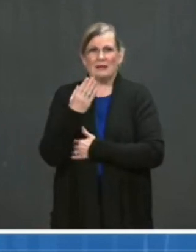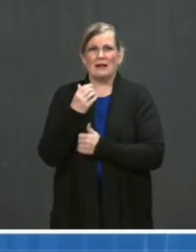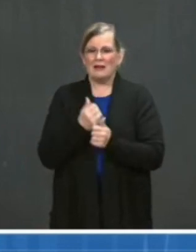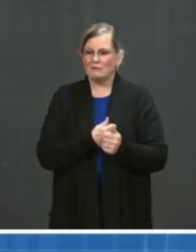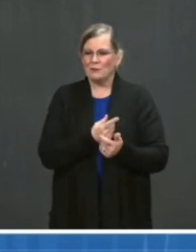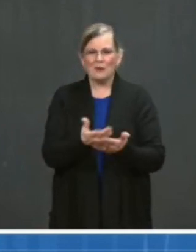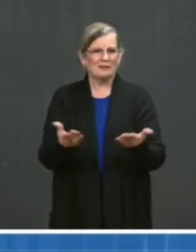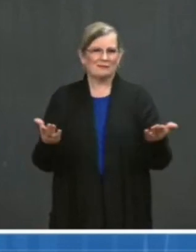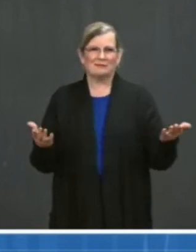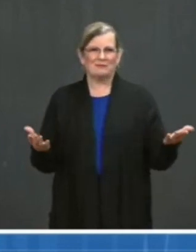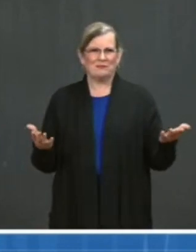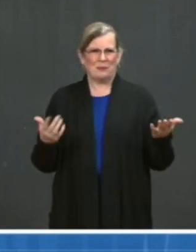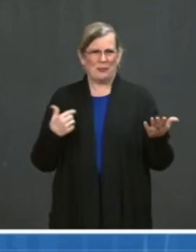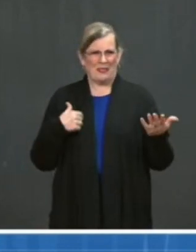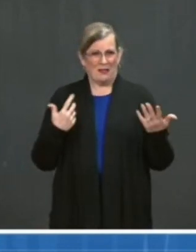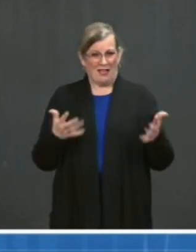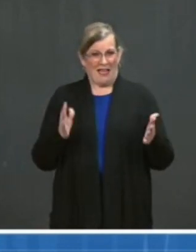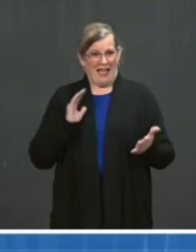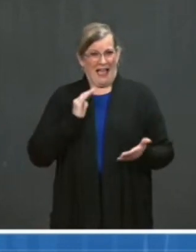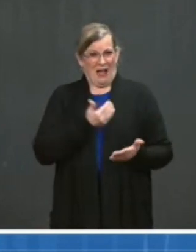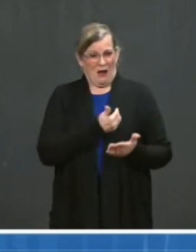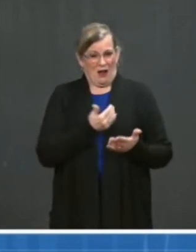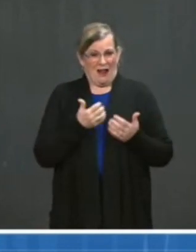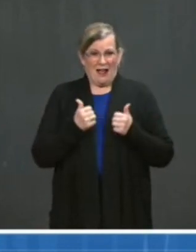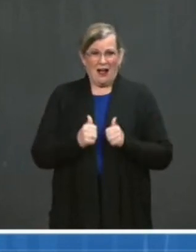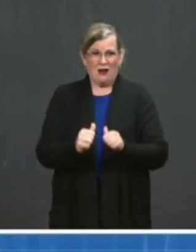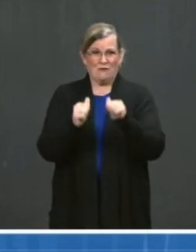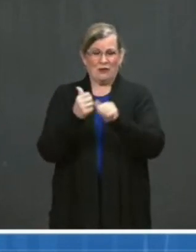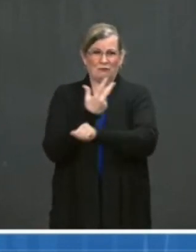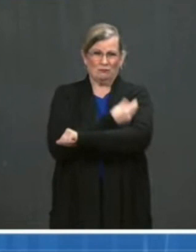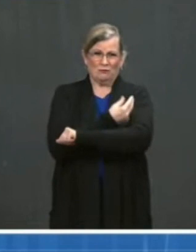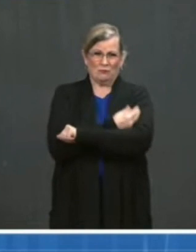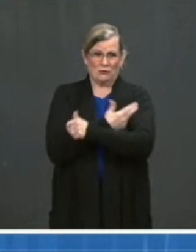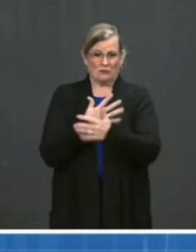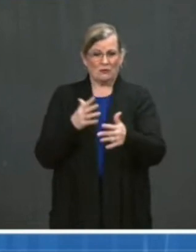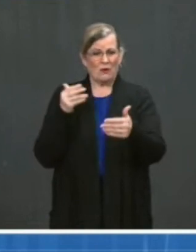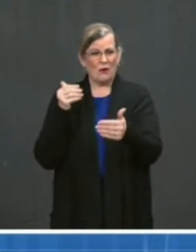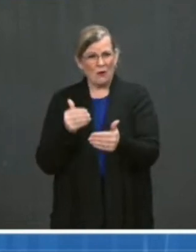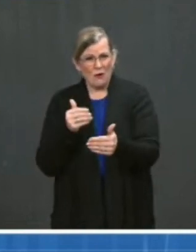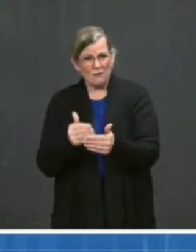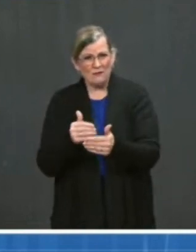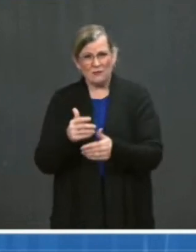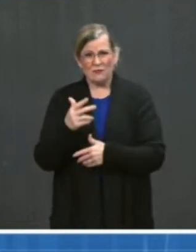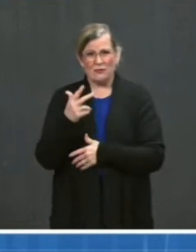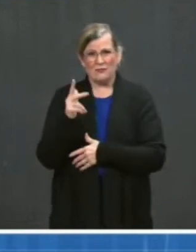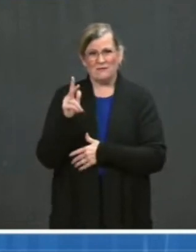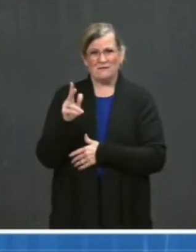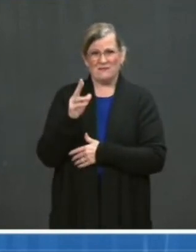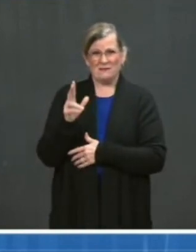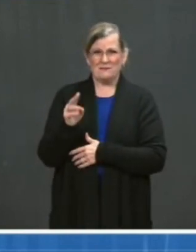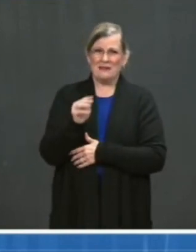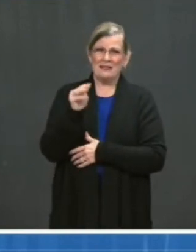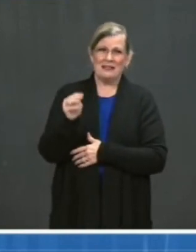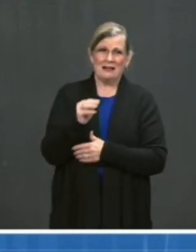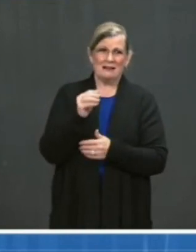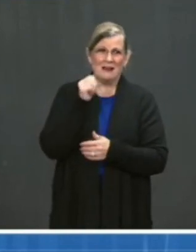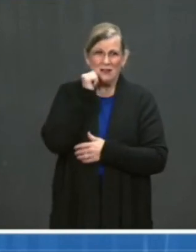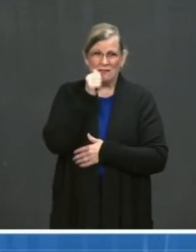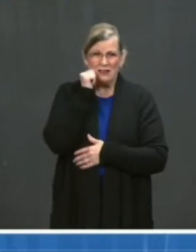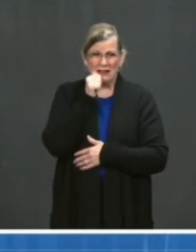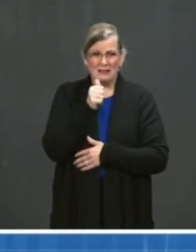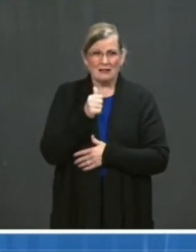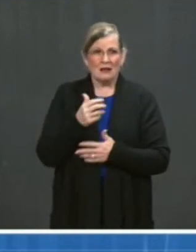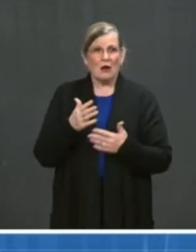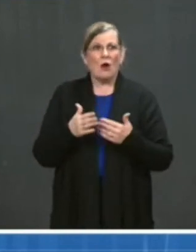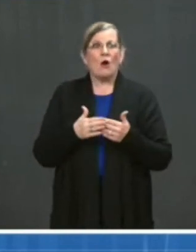efforts. We are now vaccinating close to 3 million people a day. Nearly 40 percent of all adults in the United